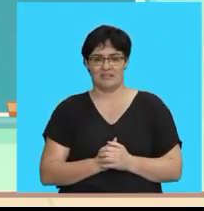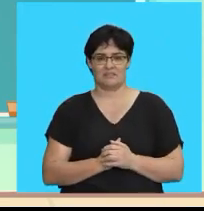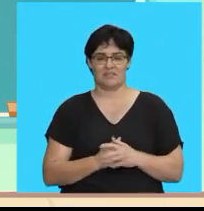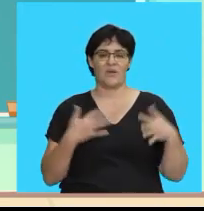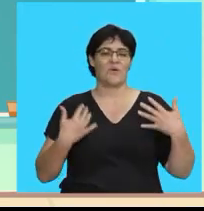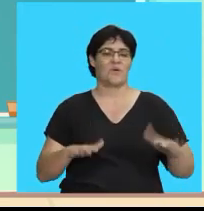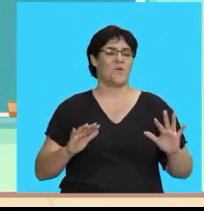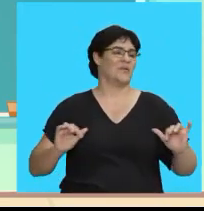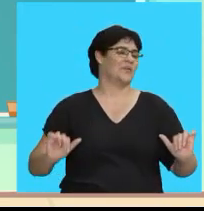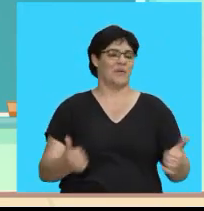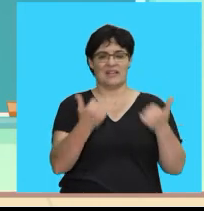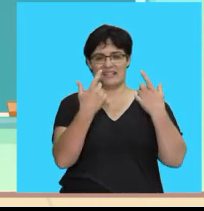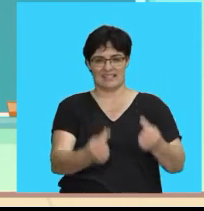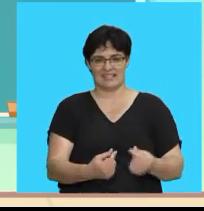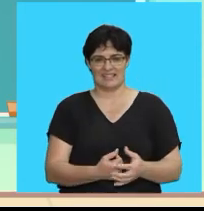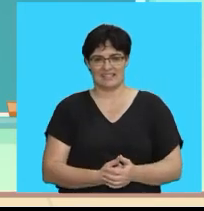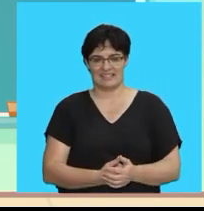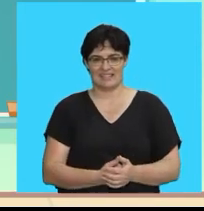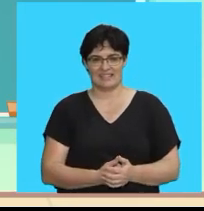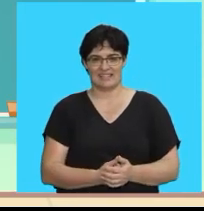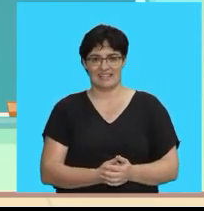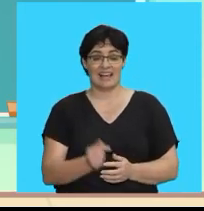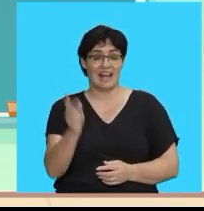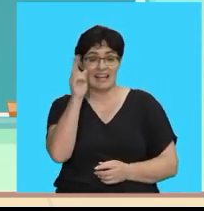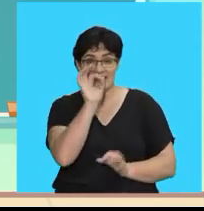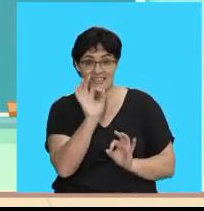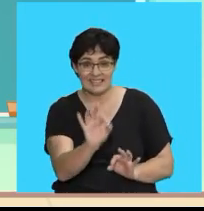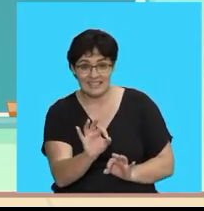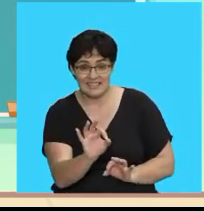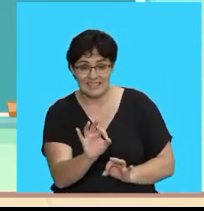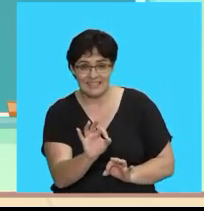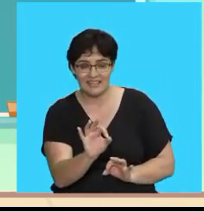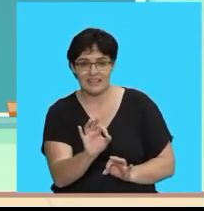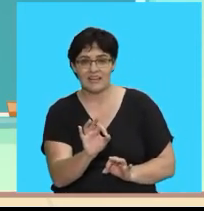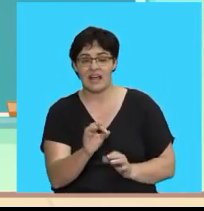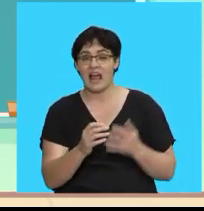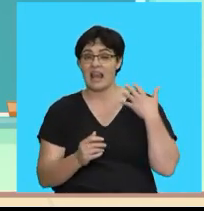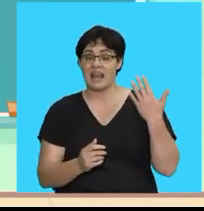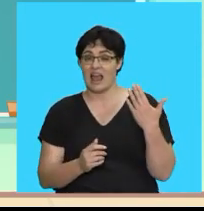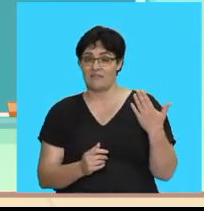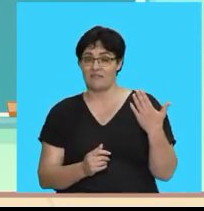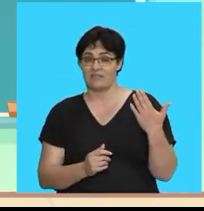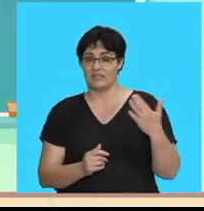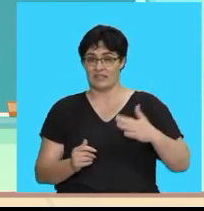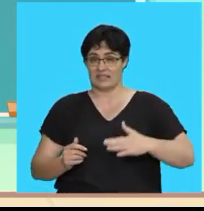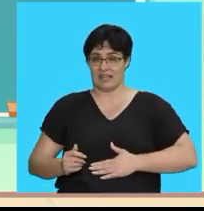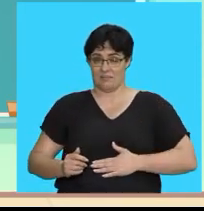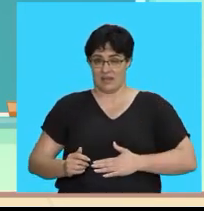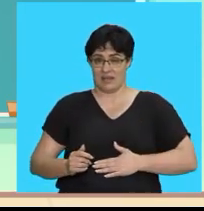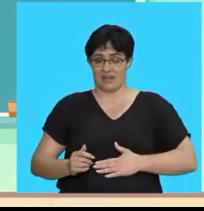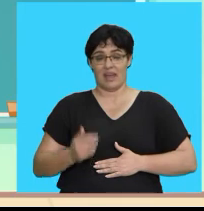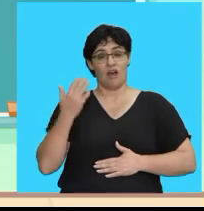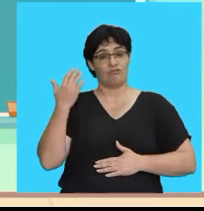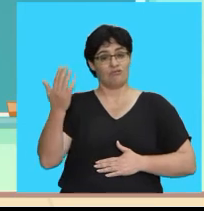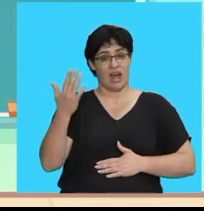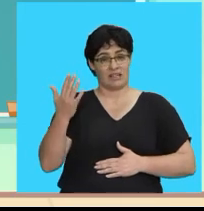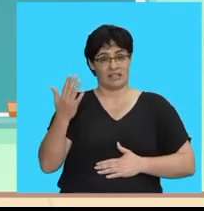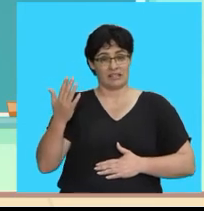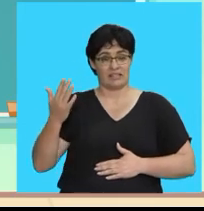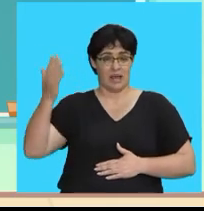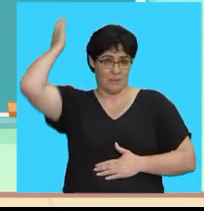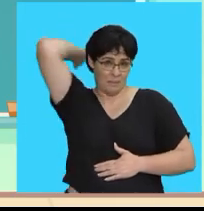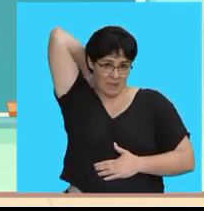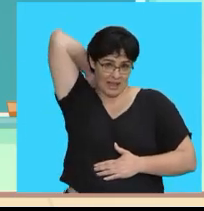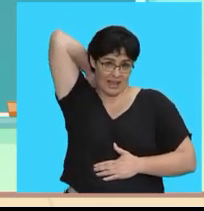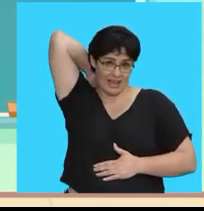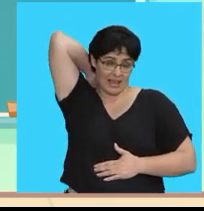Well done Listen again Put your left hand on your tummy And your right hand on